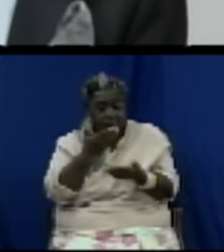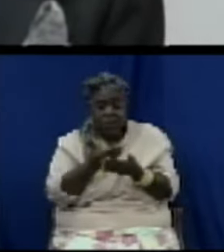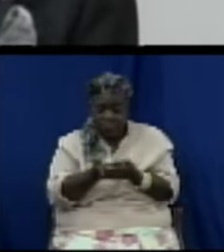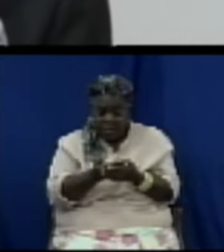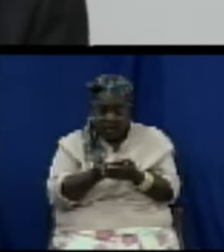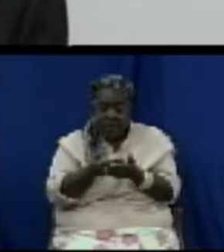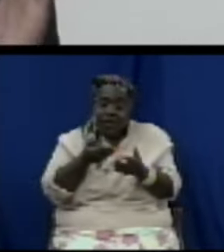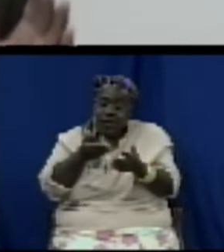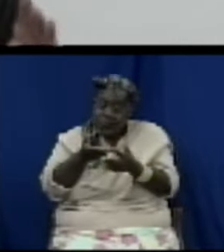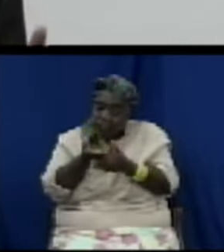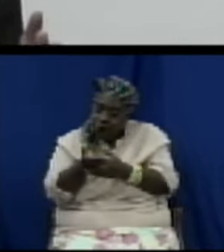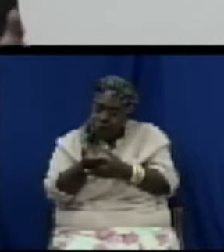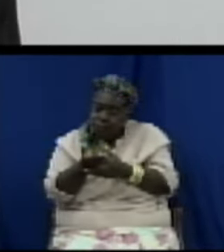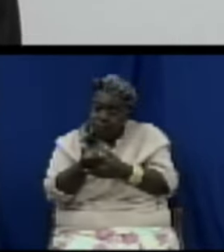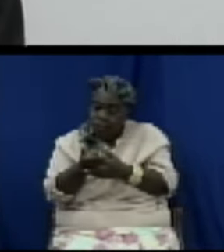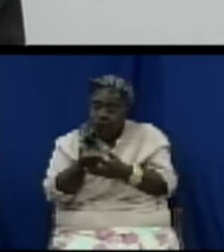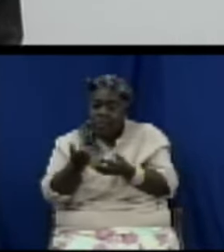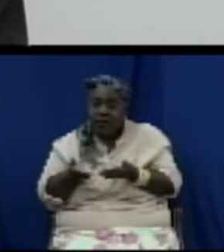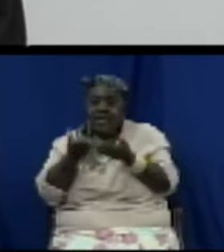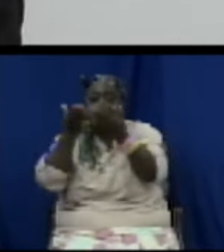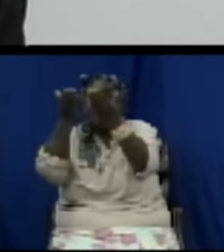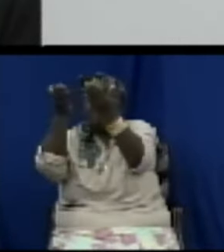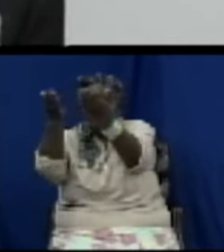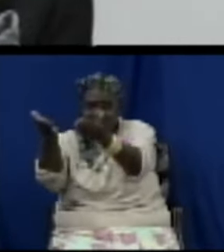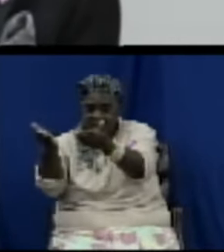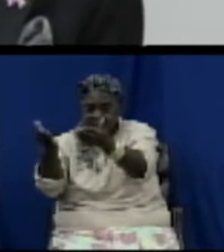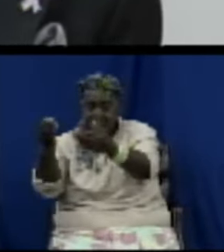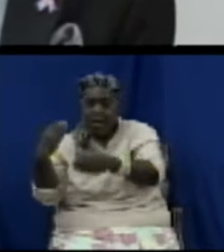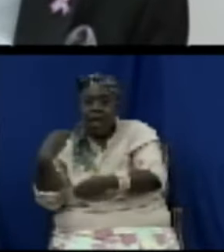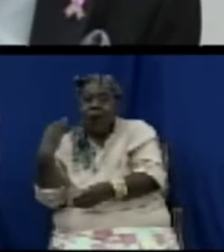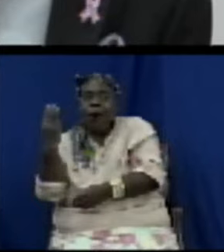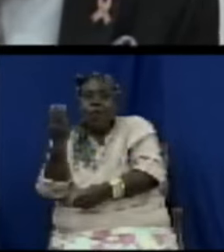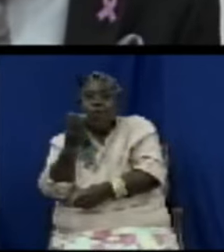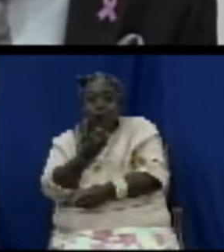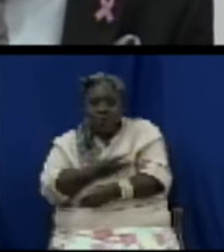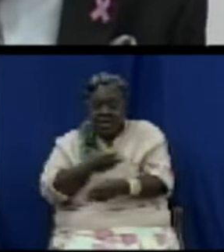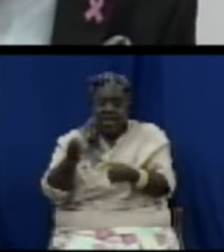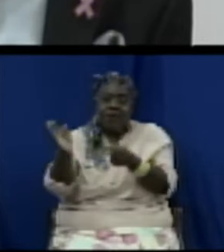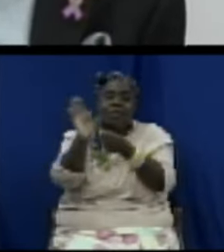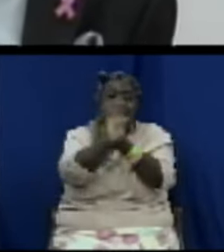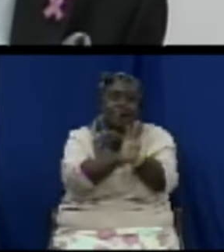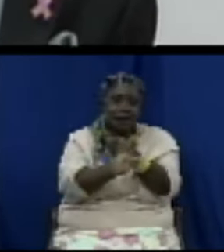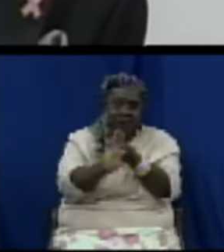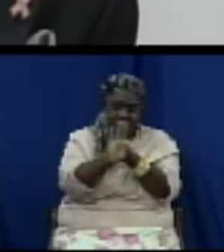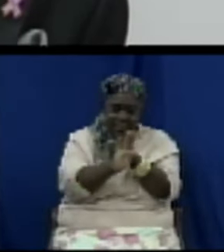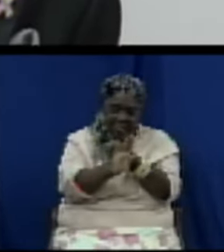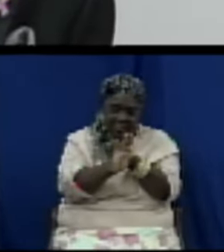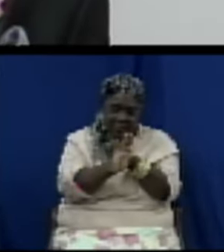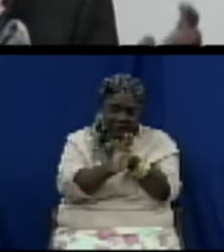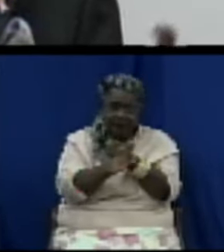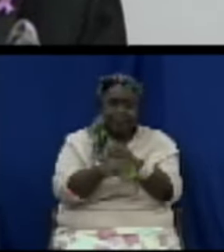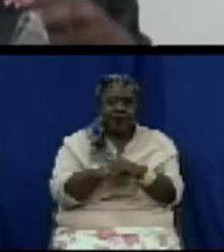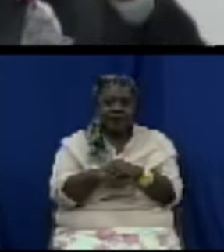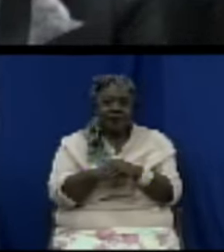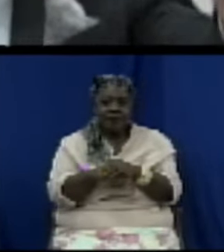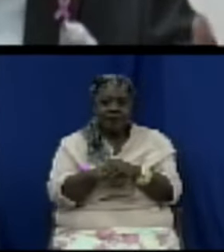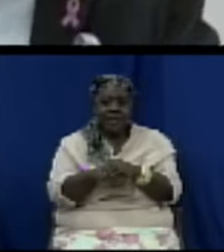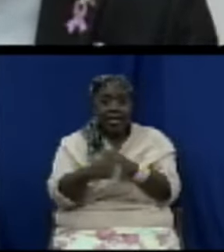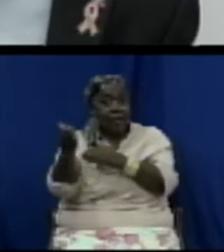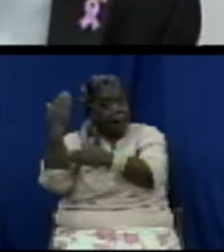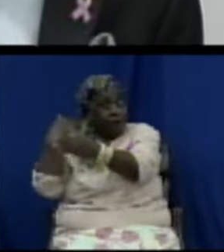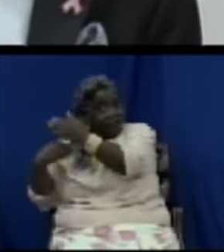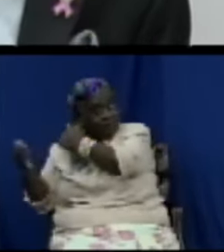so that is why I said that one of the important pieces that was missing from the